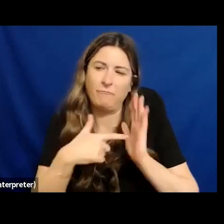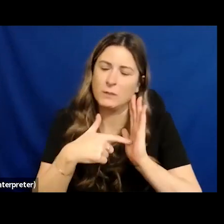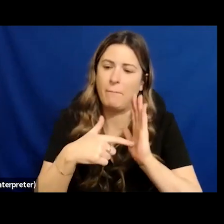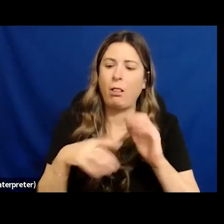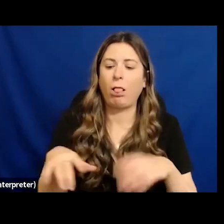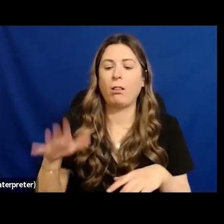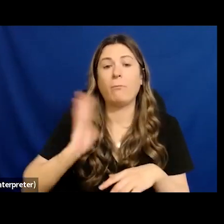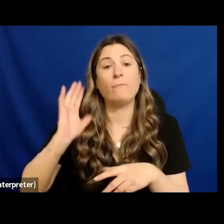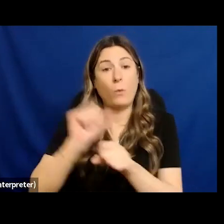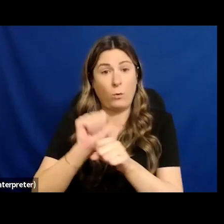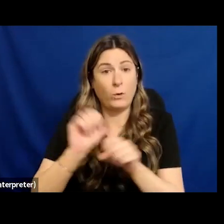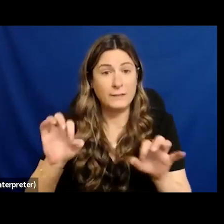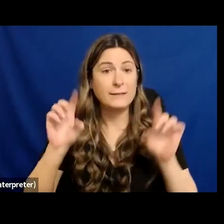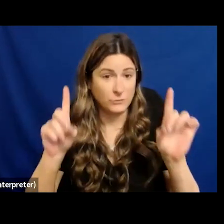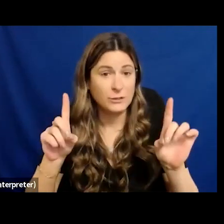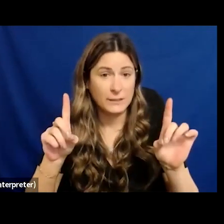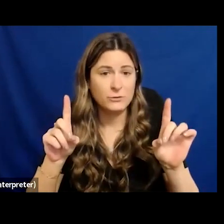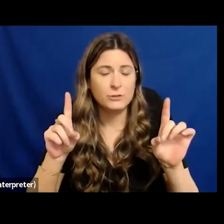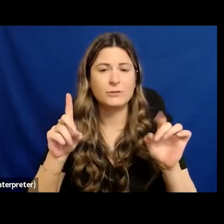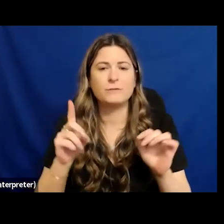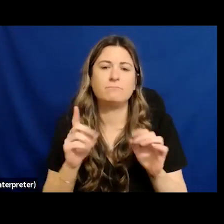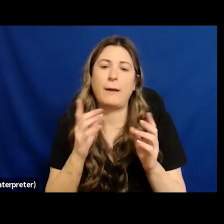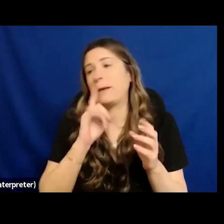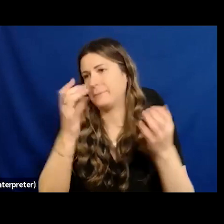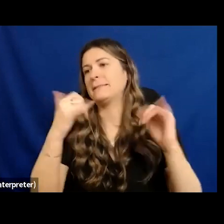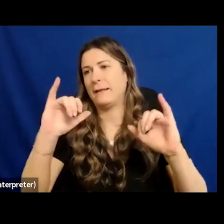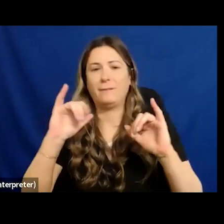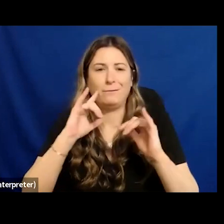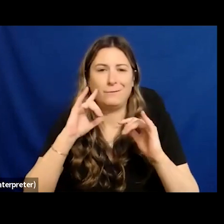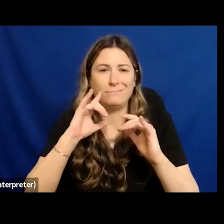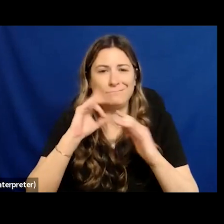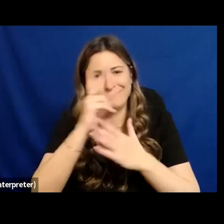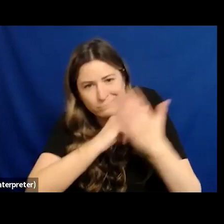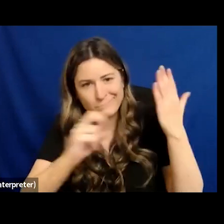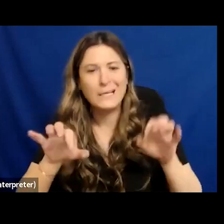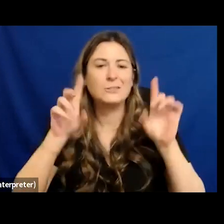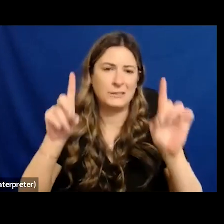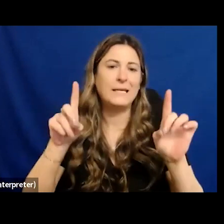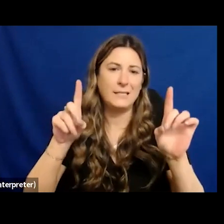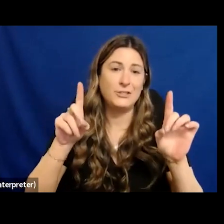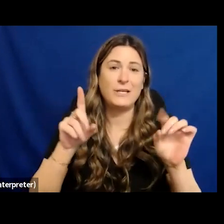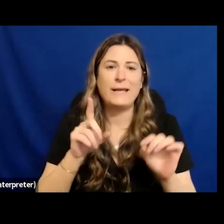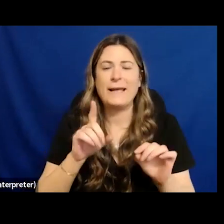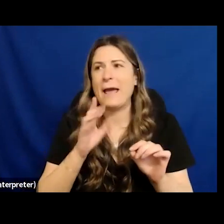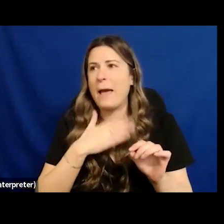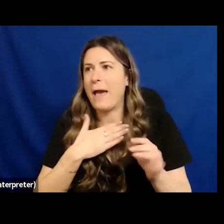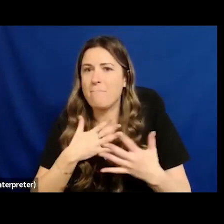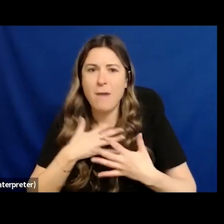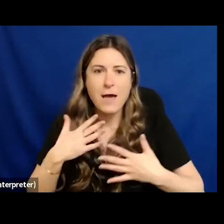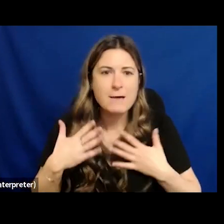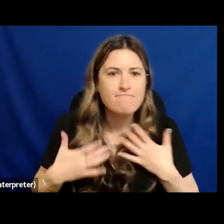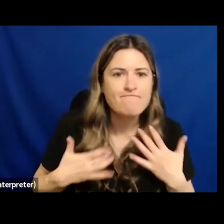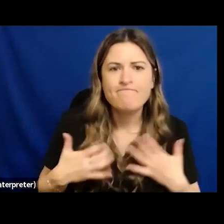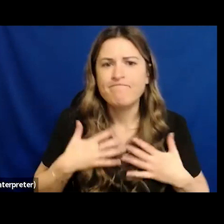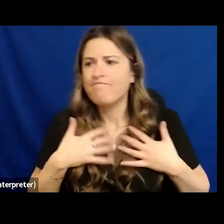education my my whole um being really thrives around those questions those questions that are agitating not